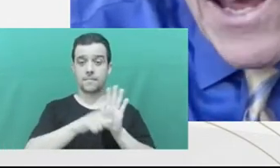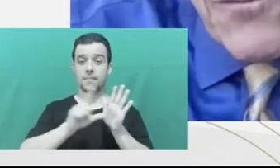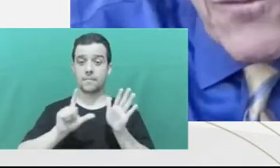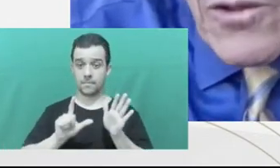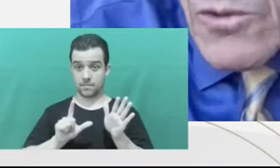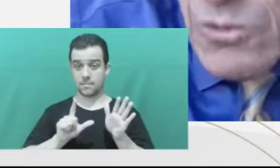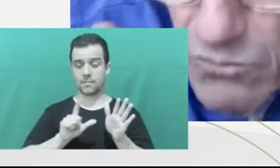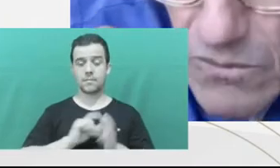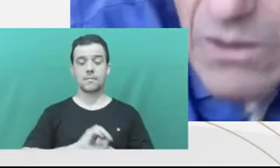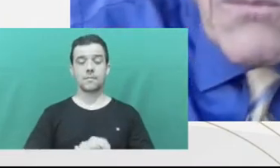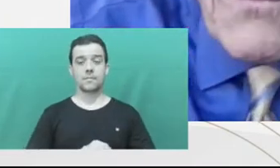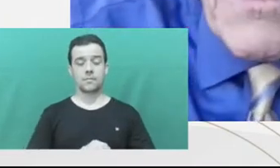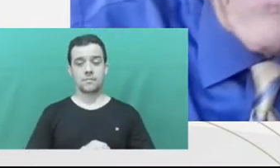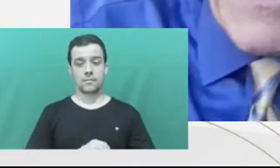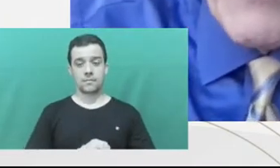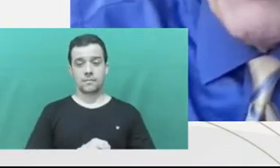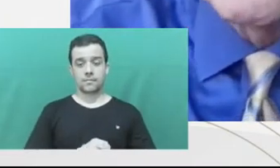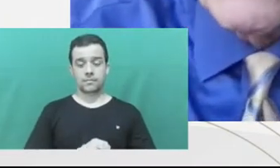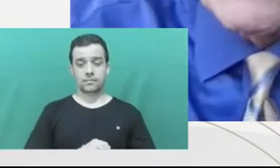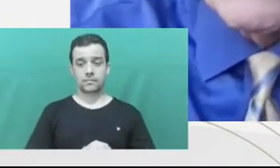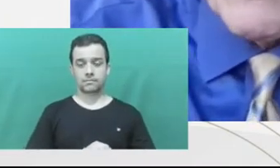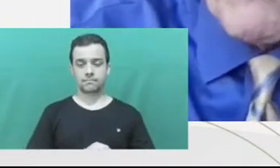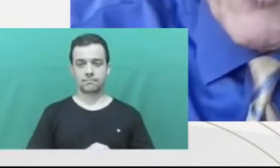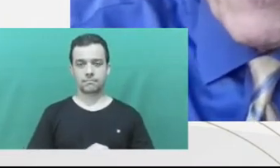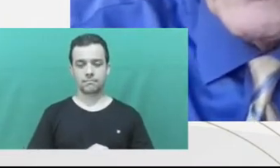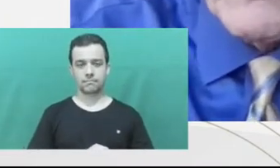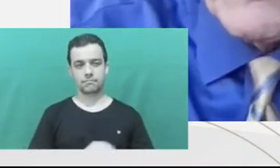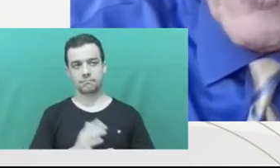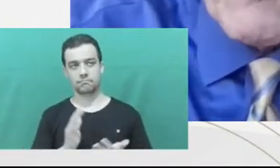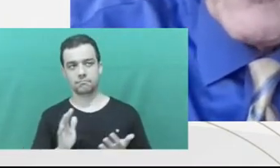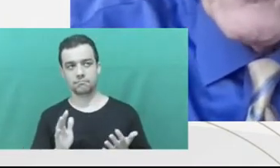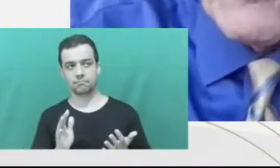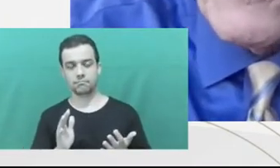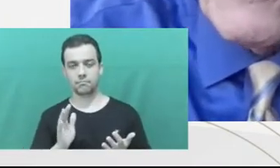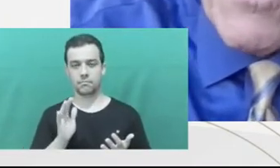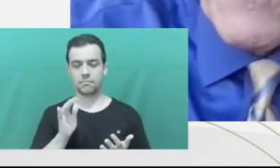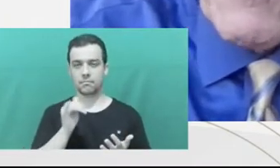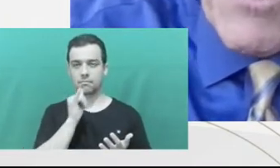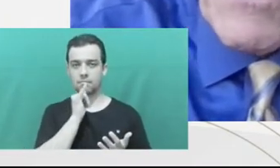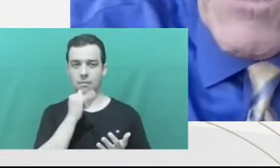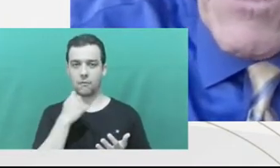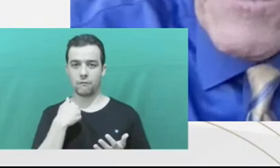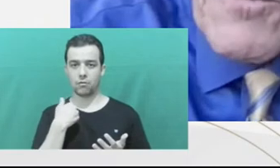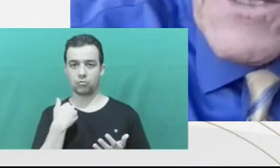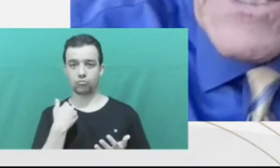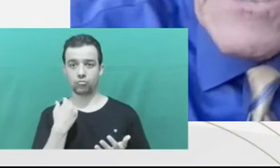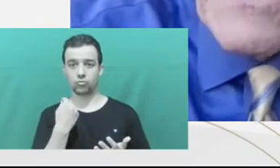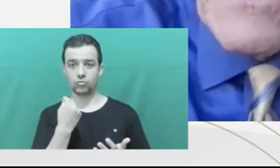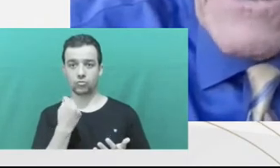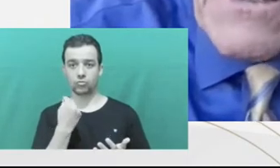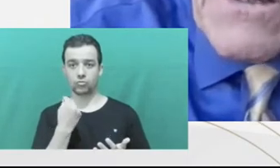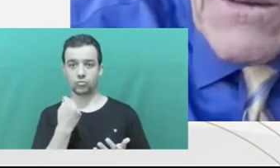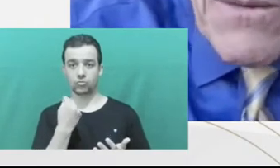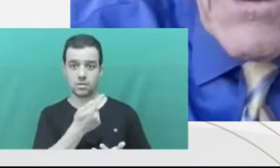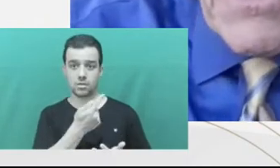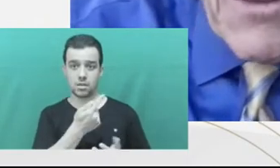you seven and a half years. Now you can listen to what the prosecutor is offering you on a plea.